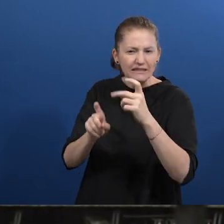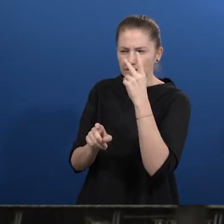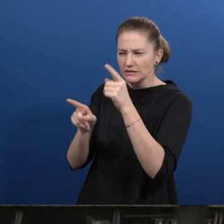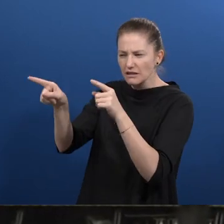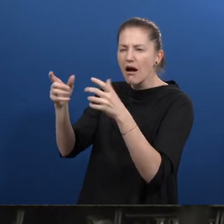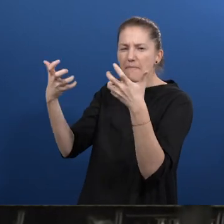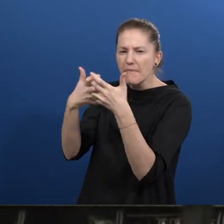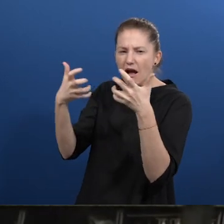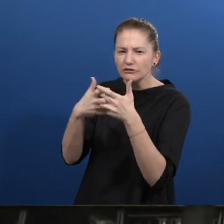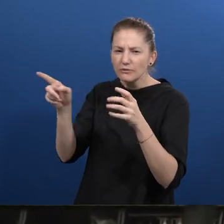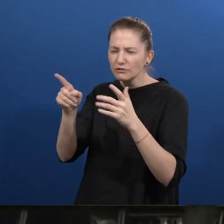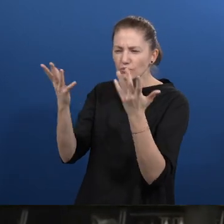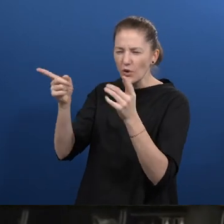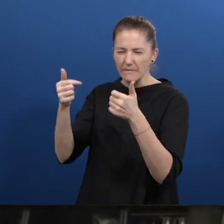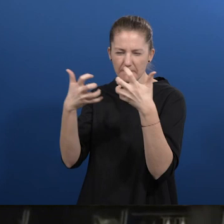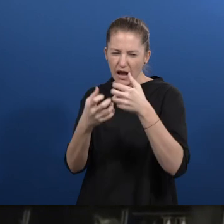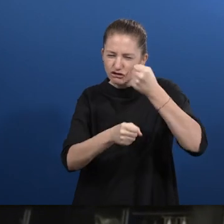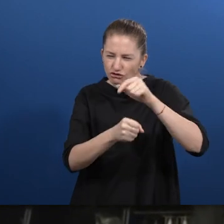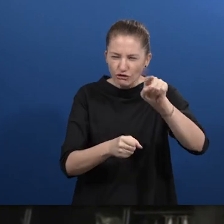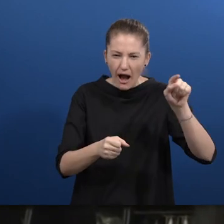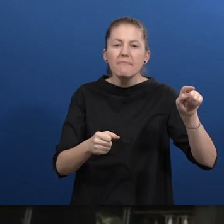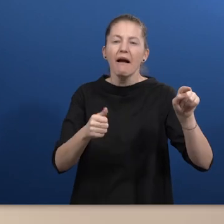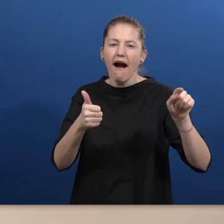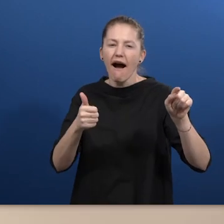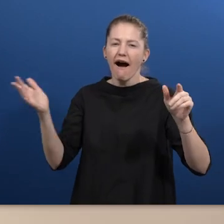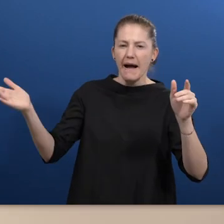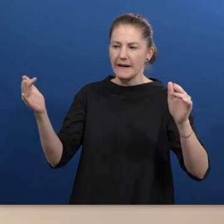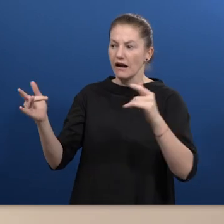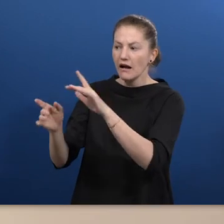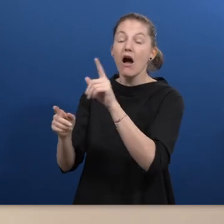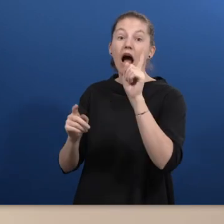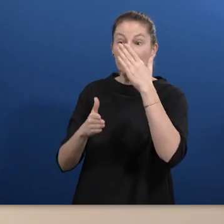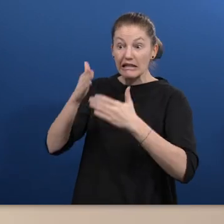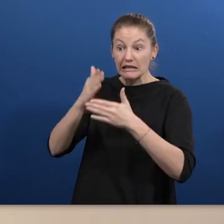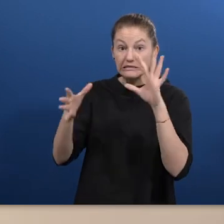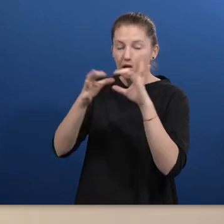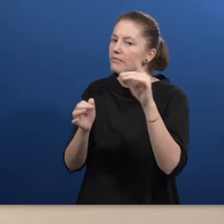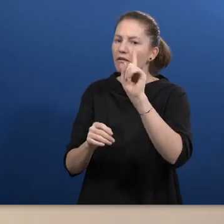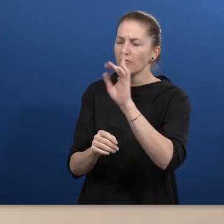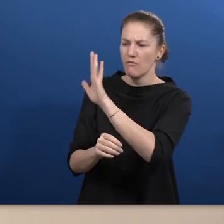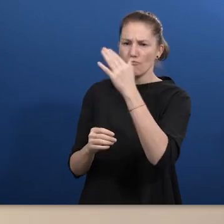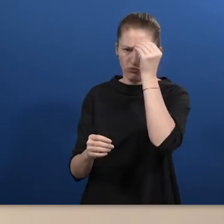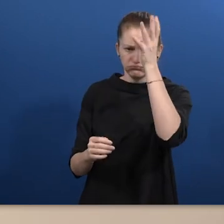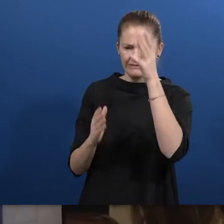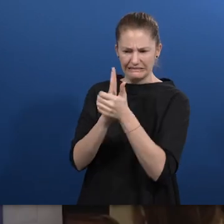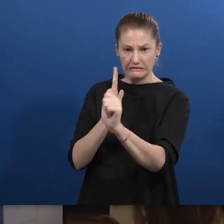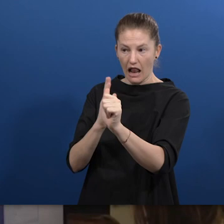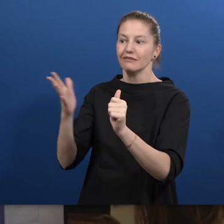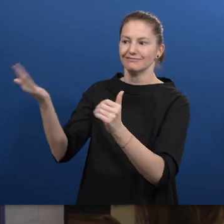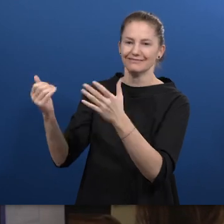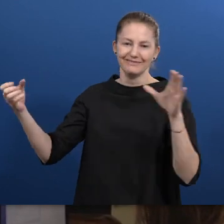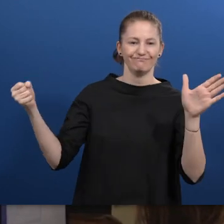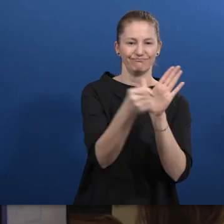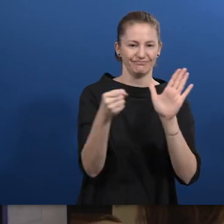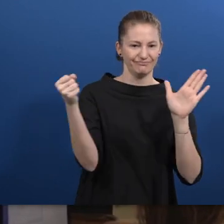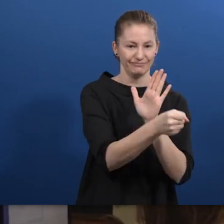potential, and not their disability. Our solution is different because we have a totally